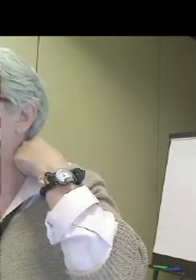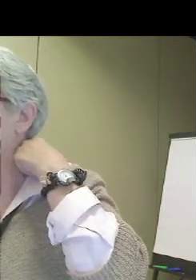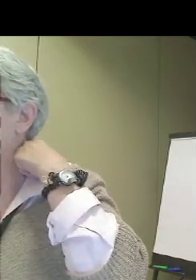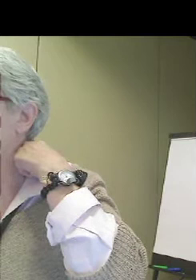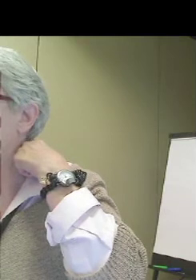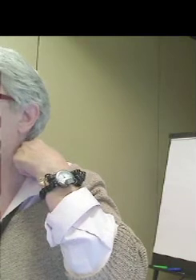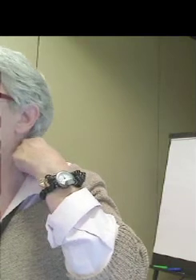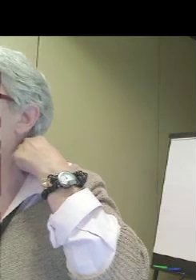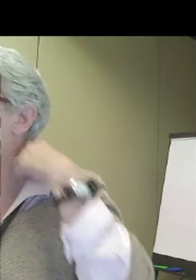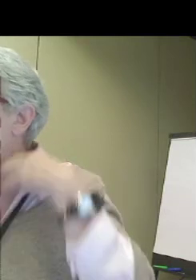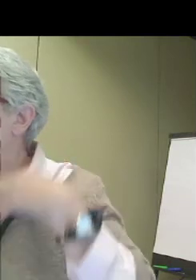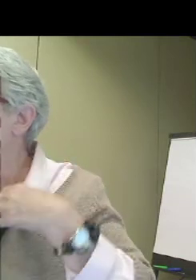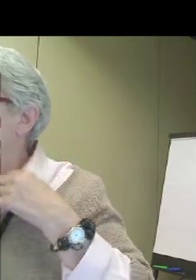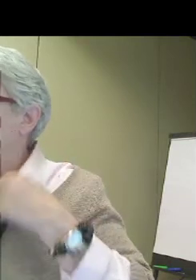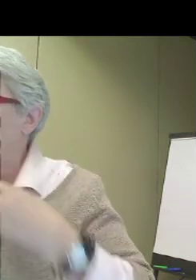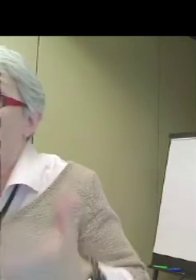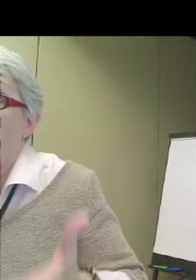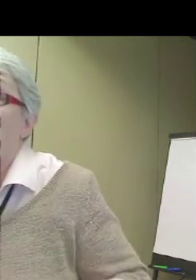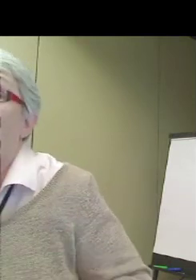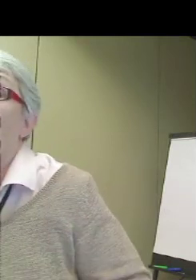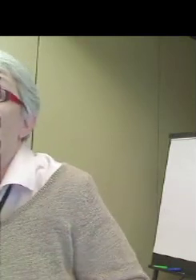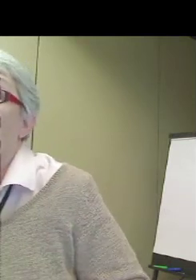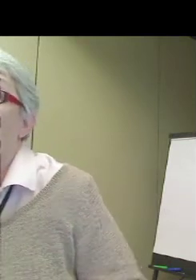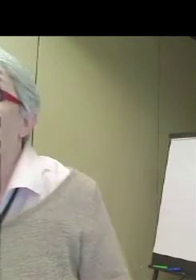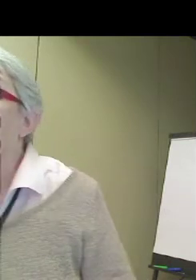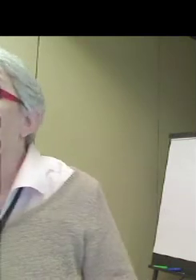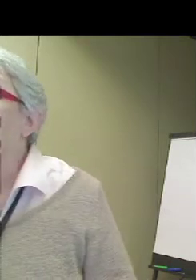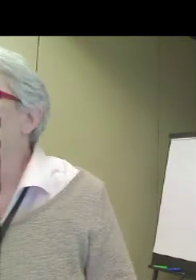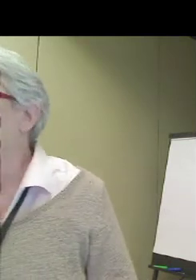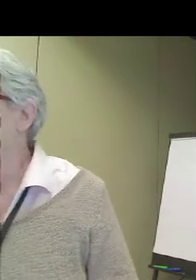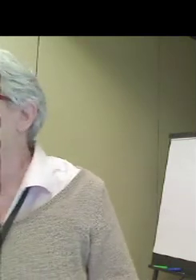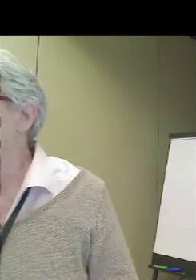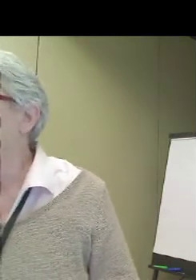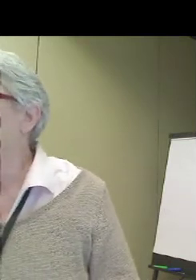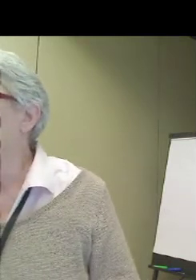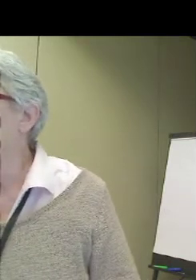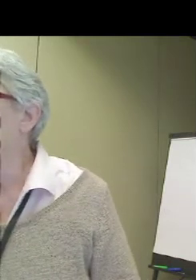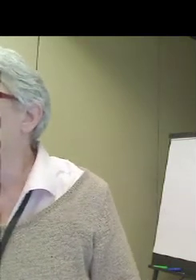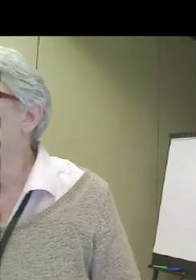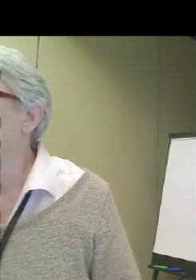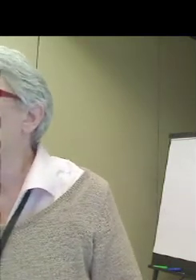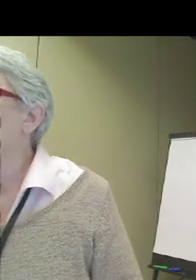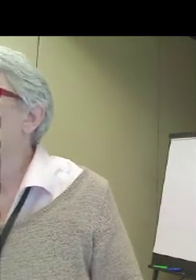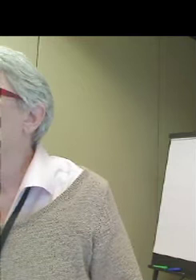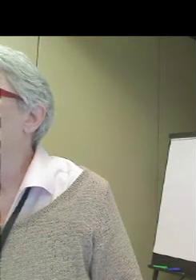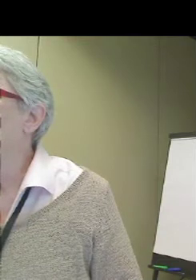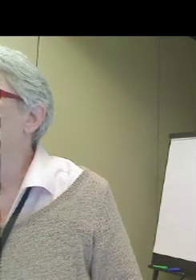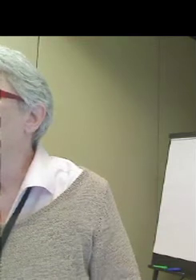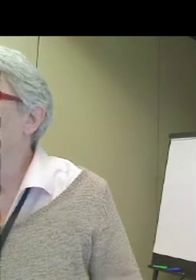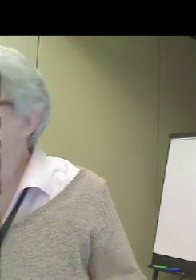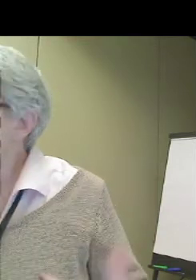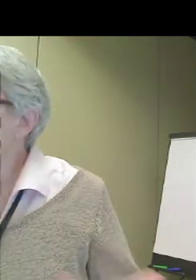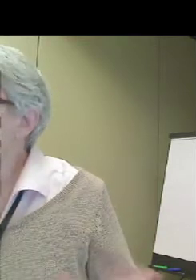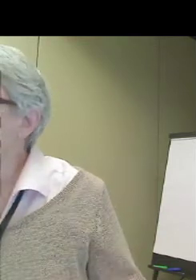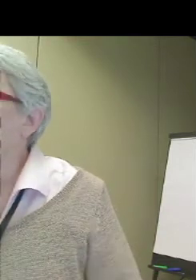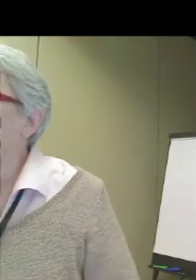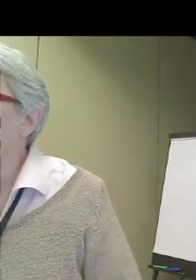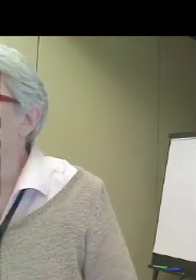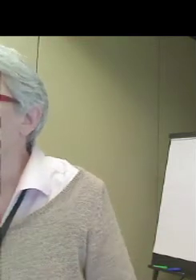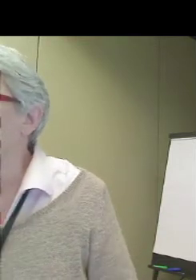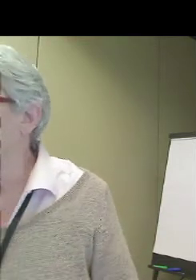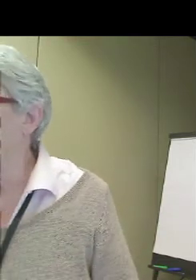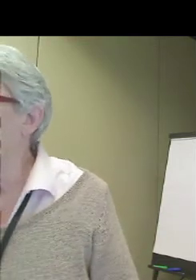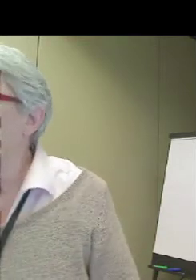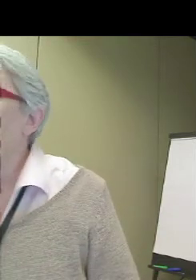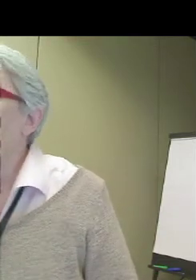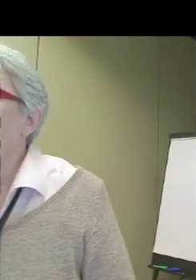volunteers began with one object. That was where they were comfortable with that. We were not sure how long the visitors would